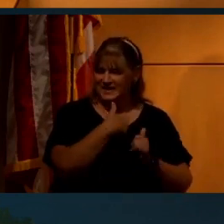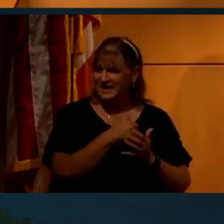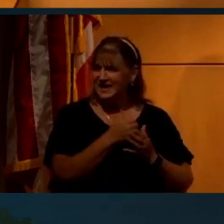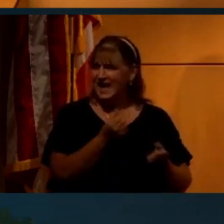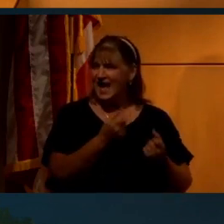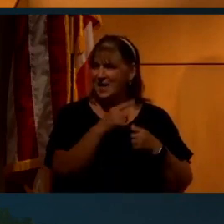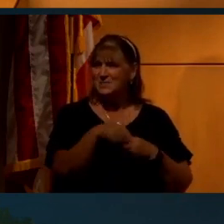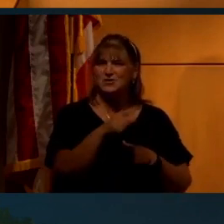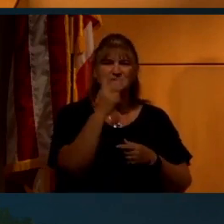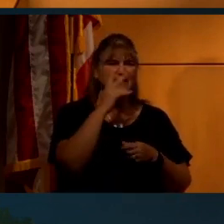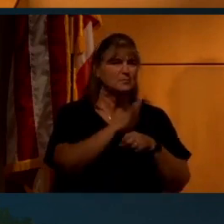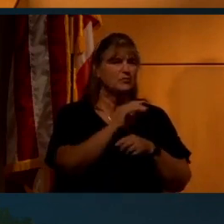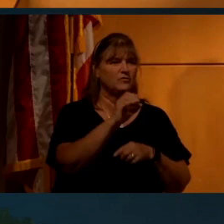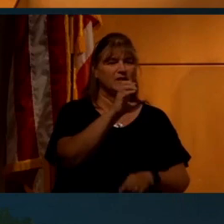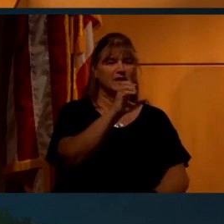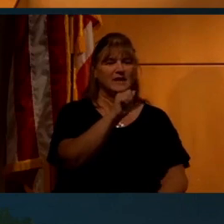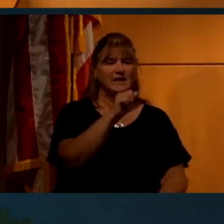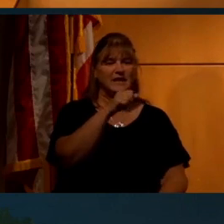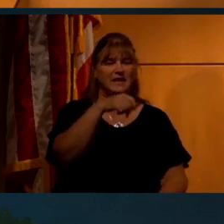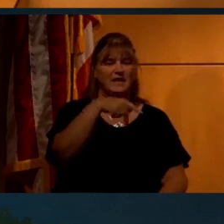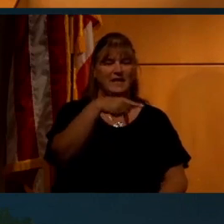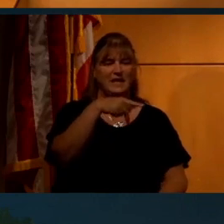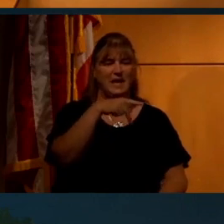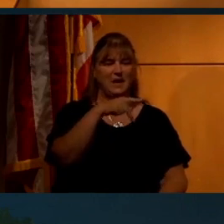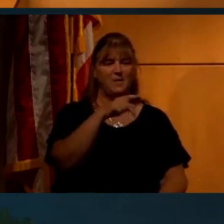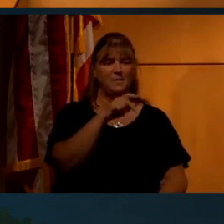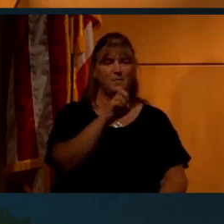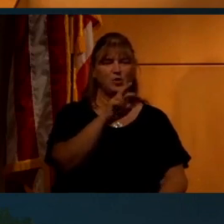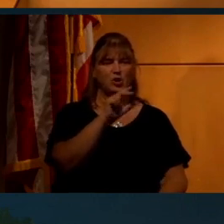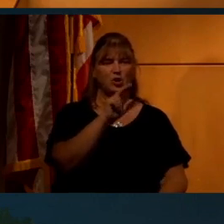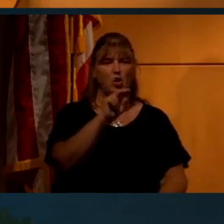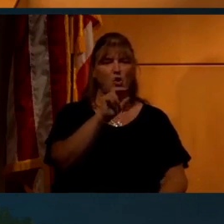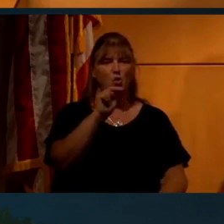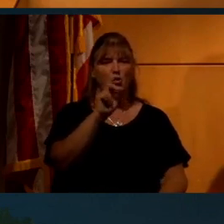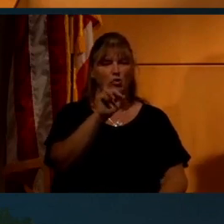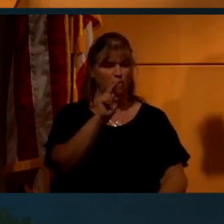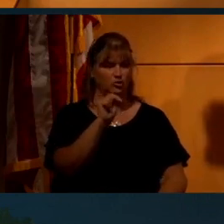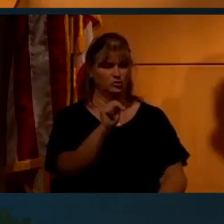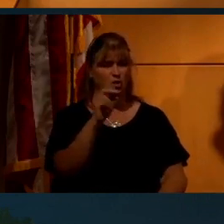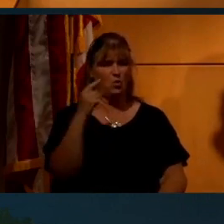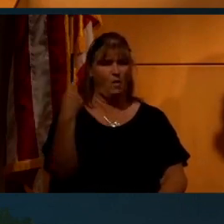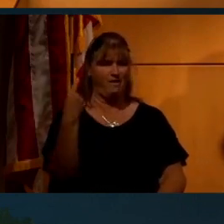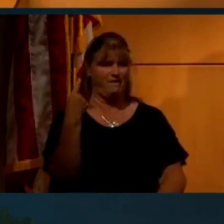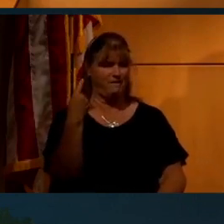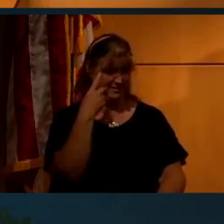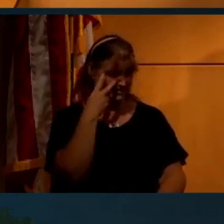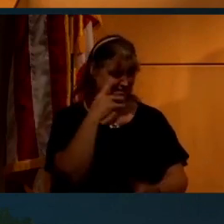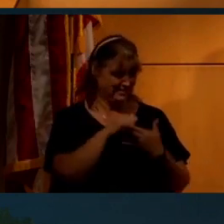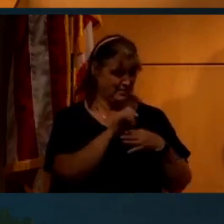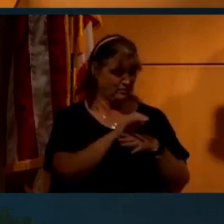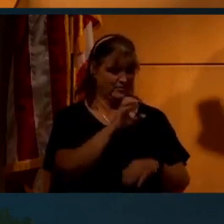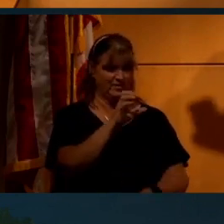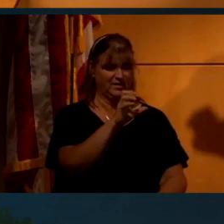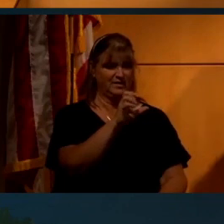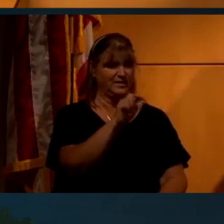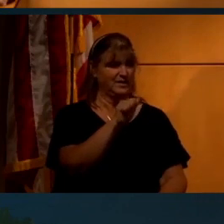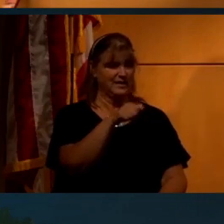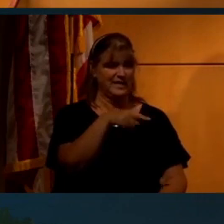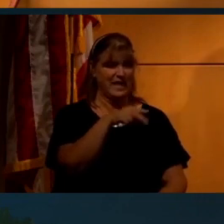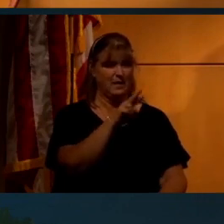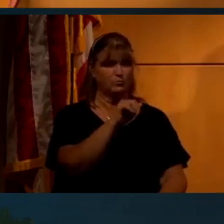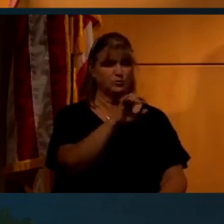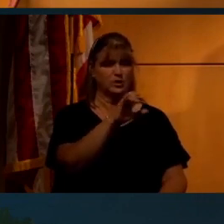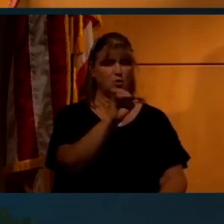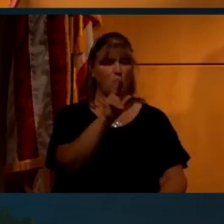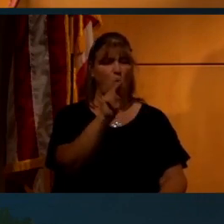How many of y'all here have seen the movie Capricorn One? Oh, yes. Let's all admit who's a member of AARP now. Okay, great.